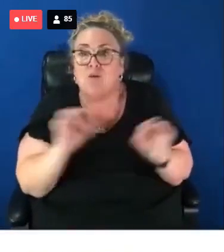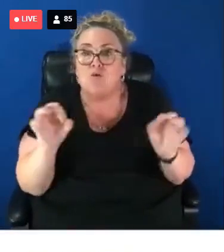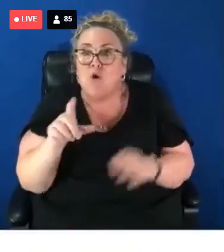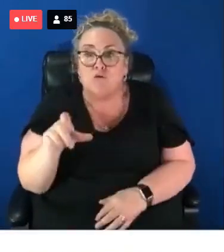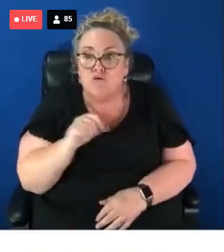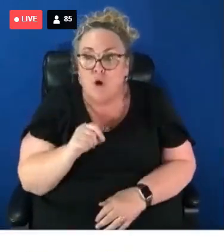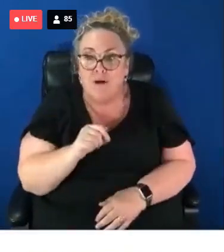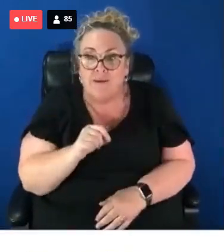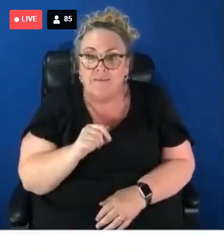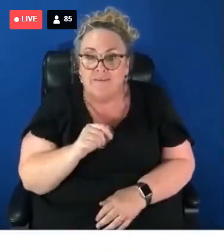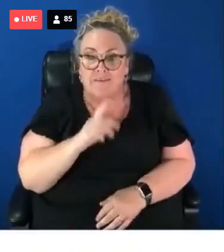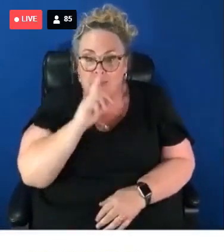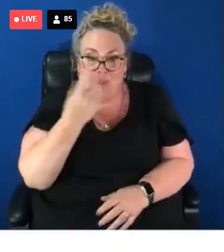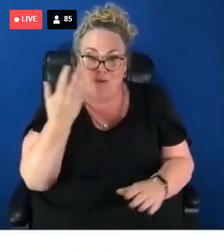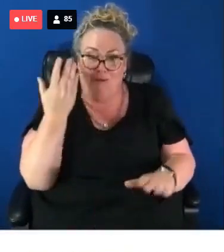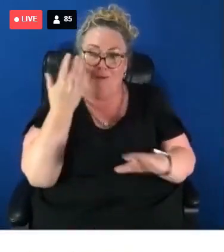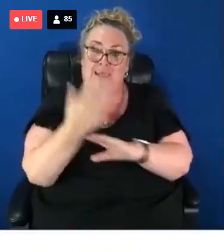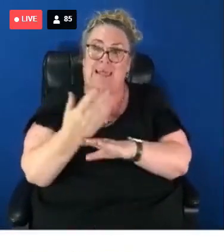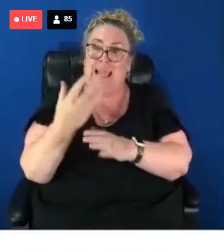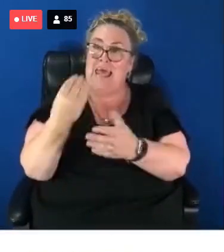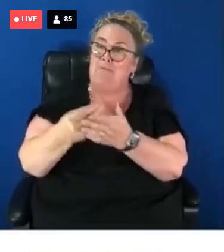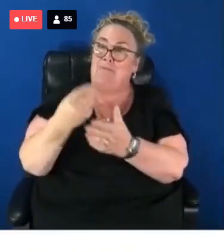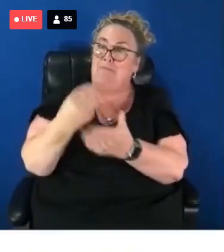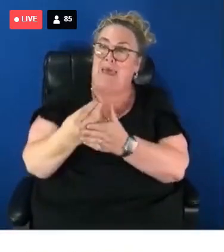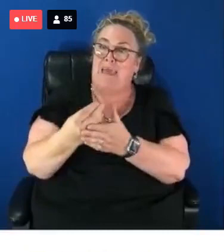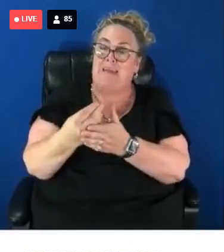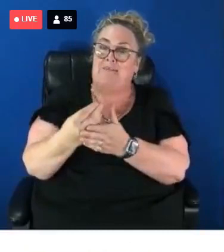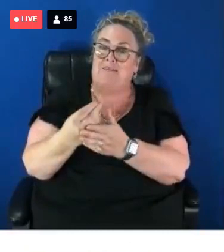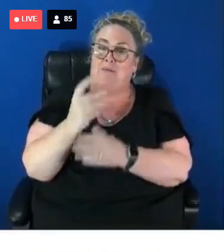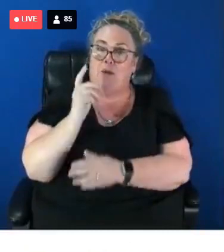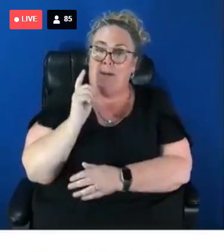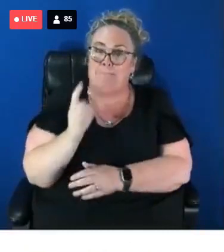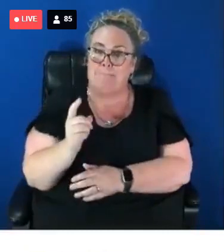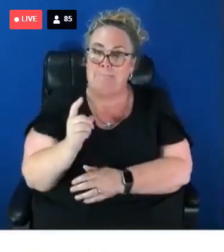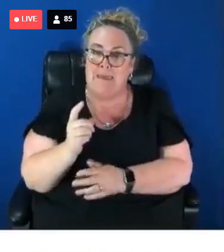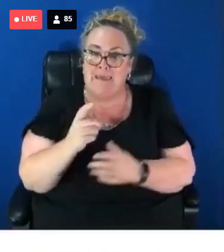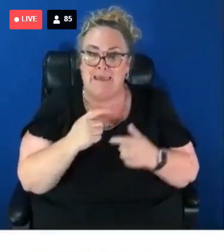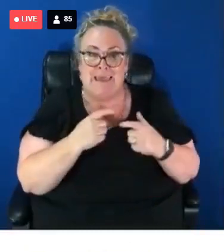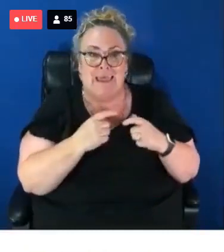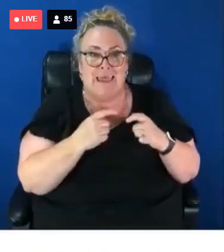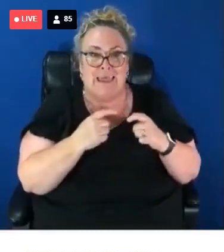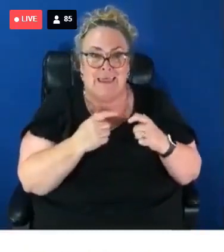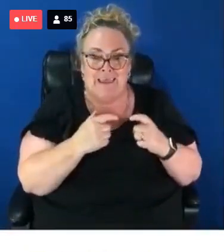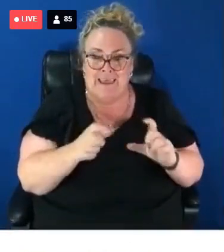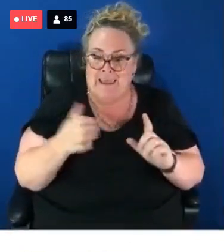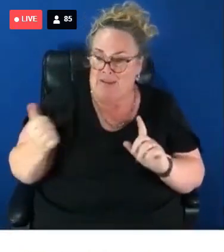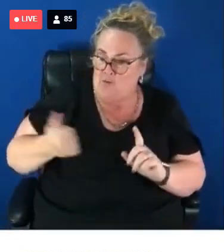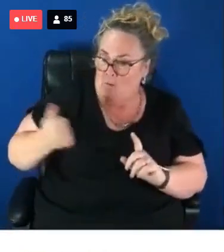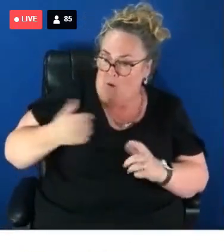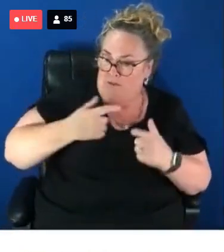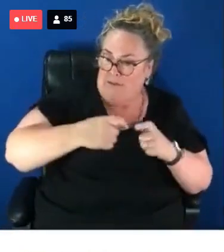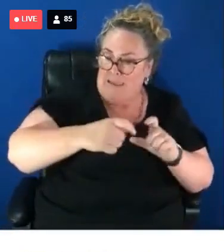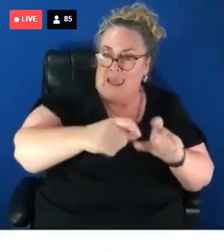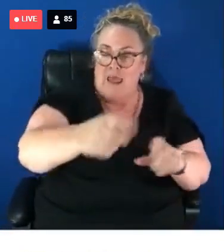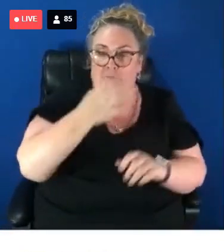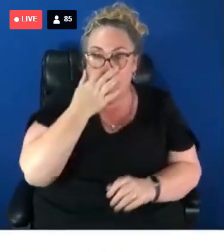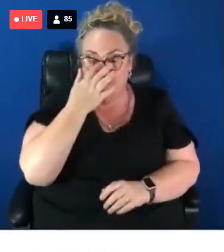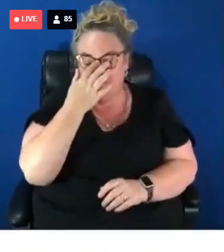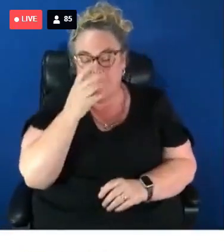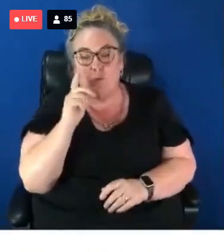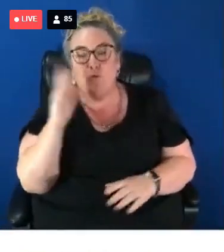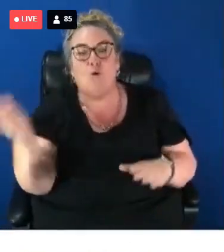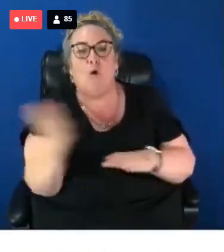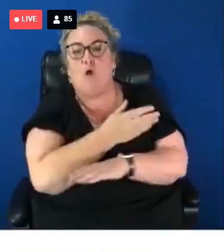claim that much-needed financial support in the first place, but then being able to continue to receive that much-needed support. We saw earlier this year